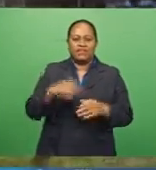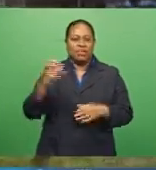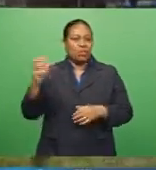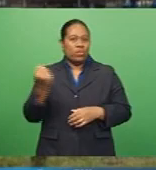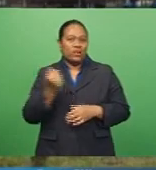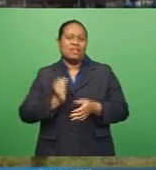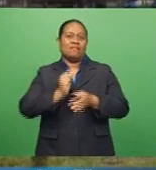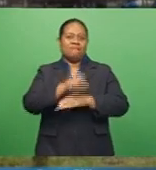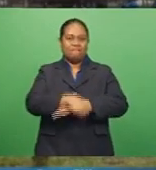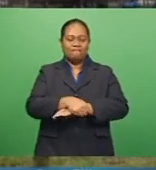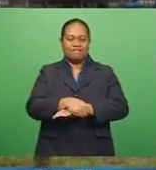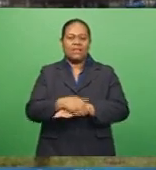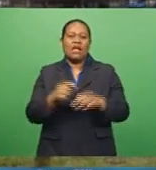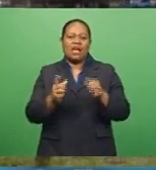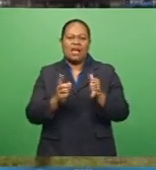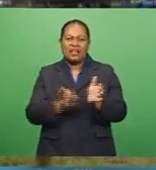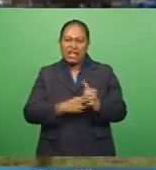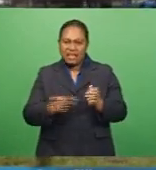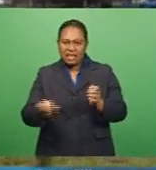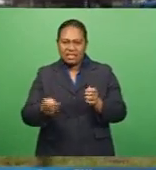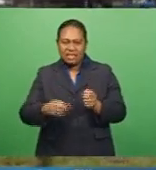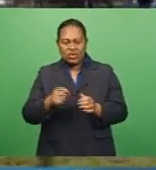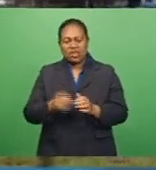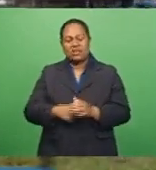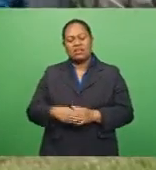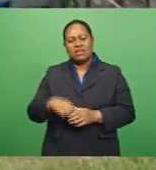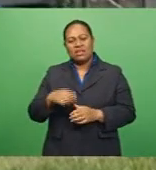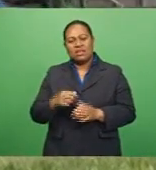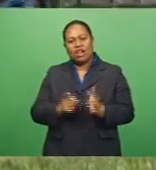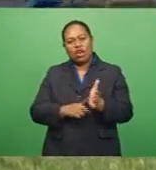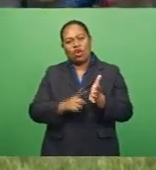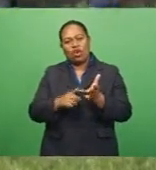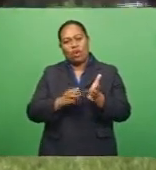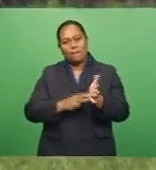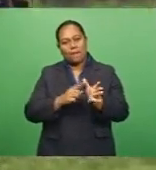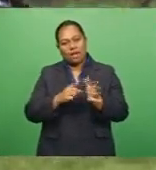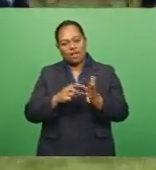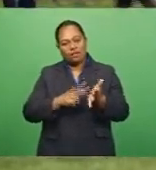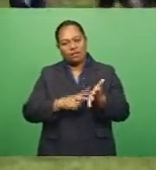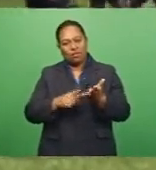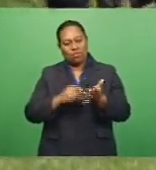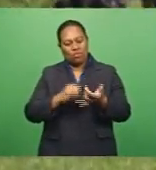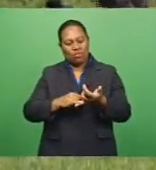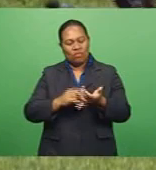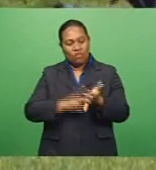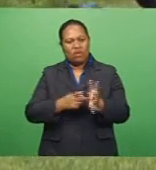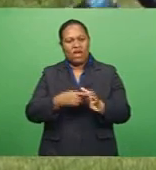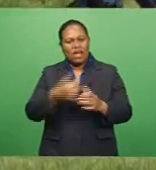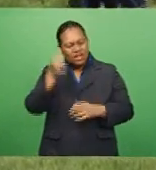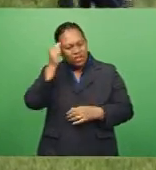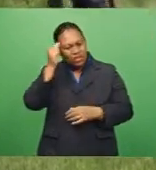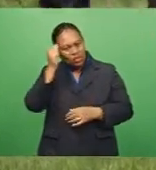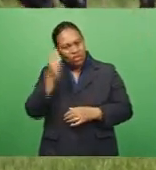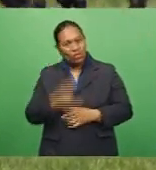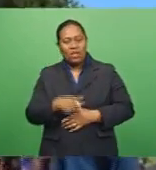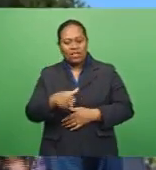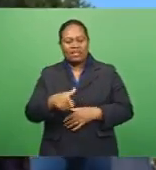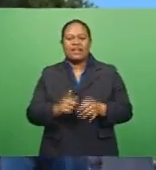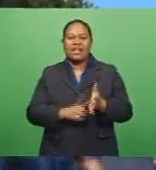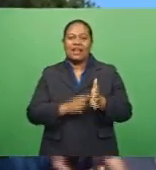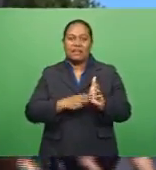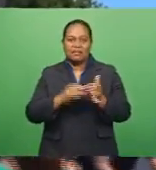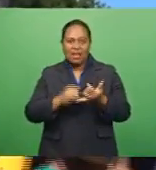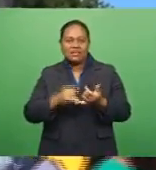Lomaivuna last Saturday, head coach Uleyasi Vakataokula knows a lot of areas still need improvement in the team.